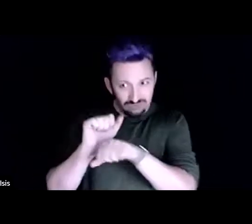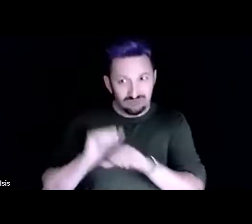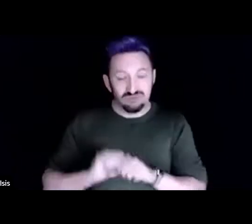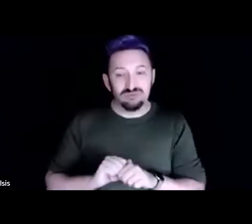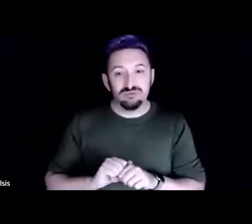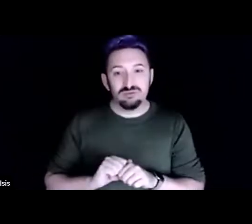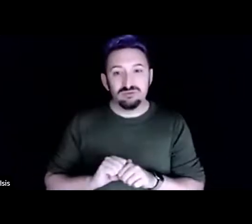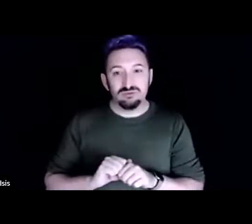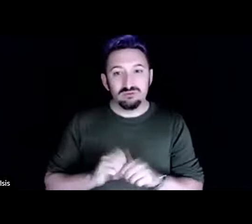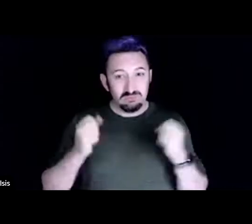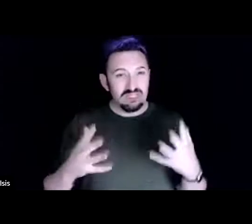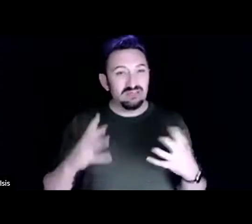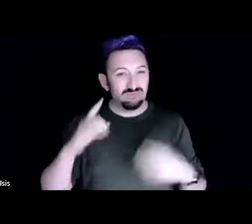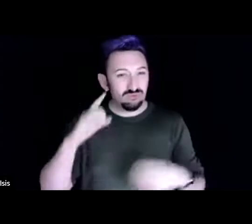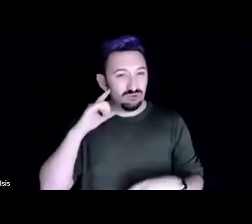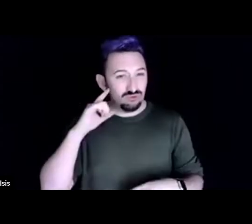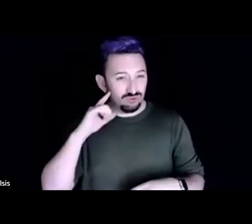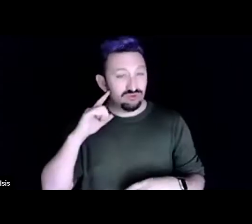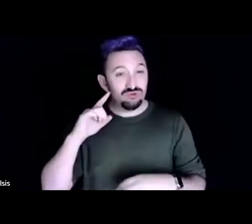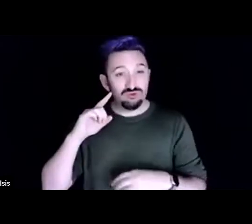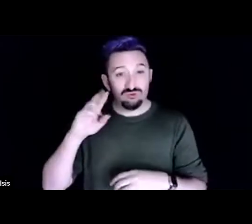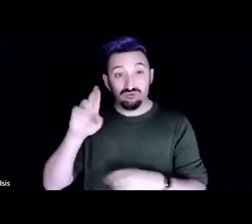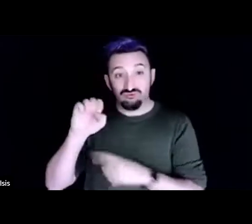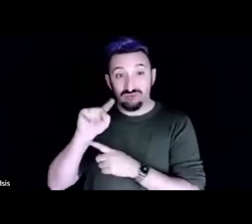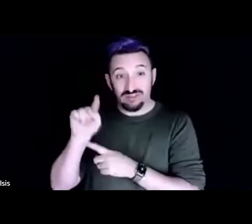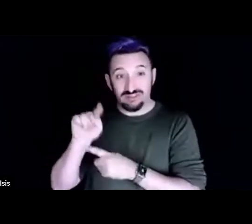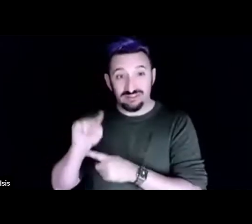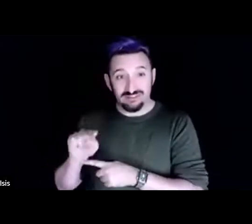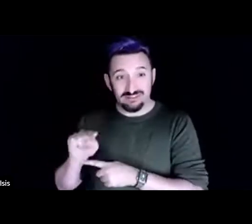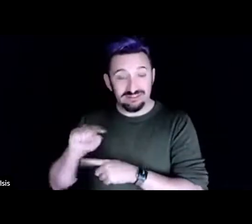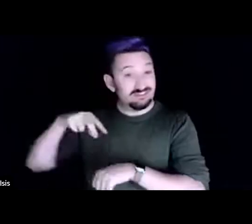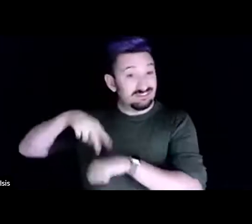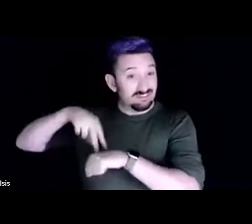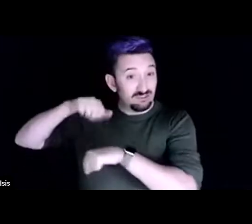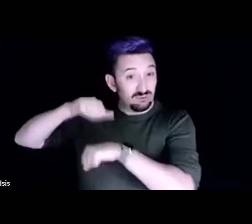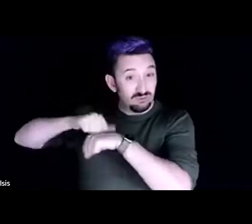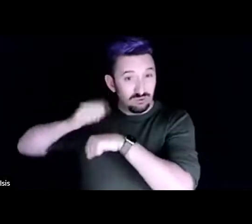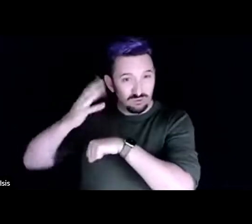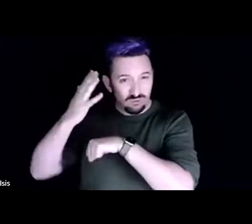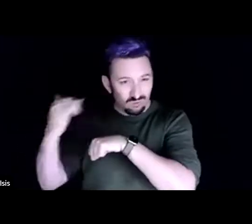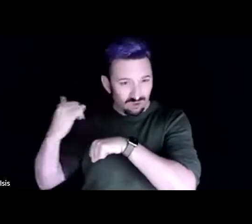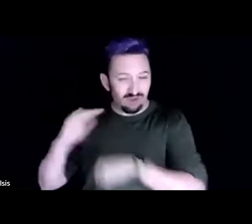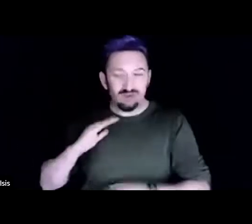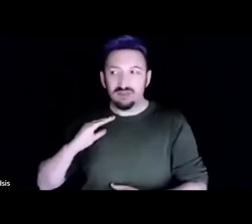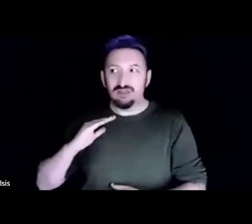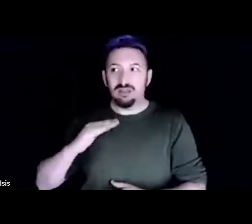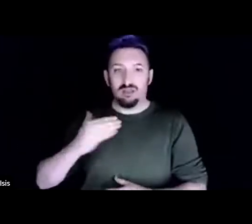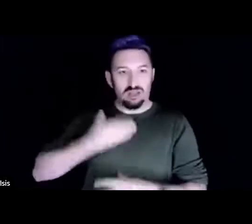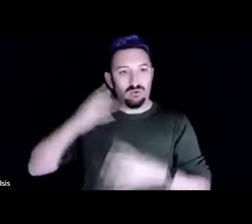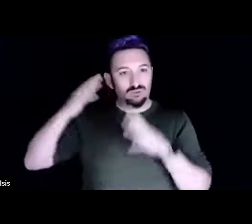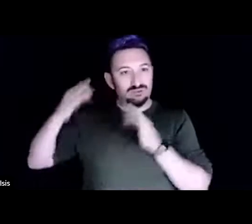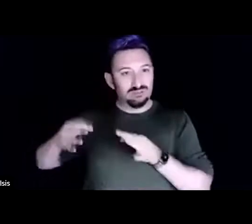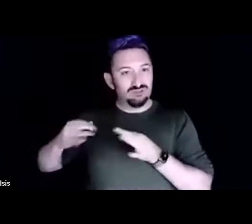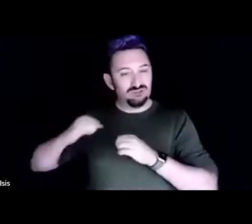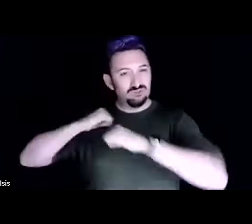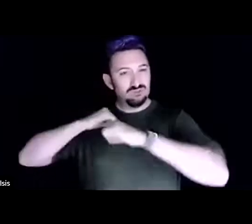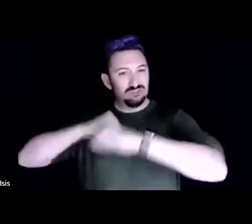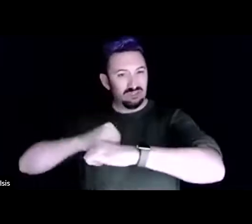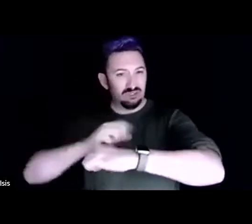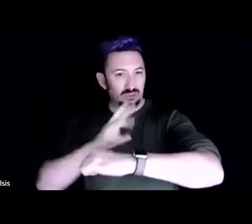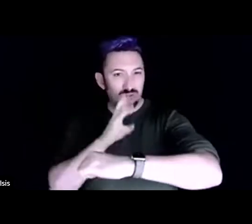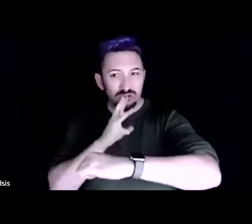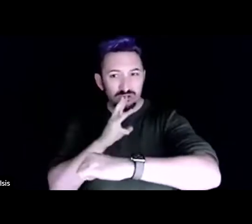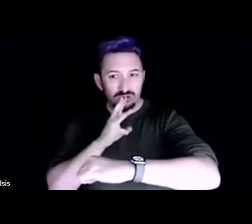heard of our reservation Standing Rock because of our stance to protect our water. Where we